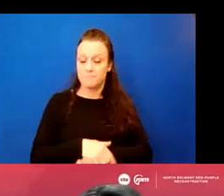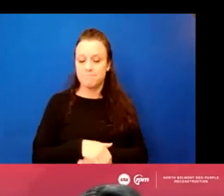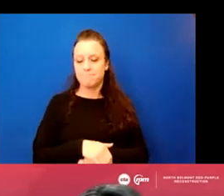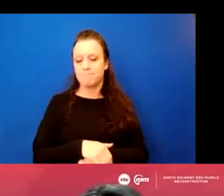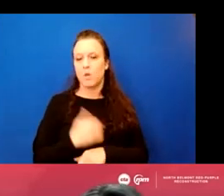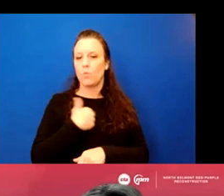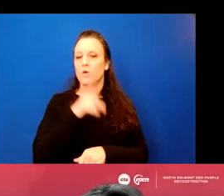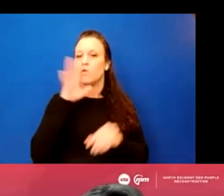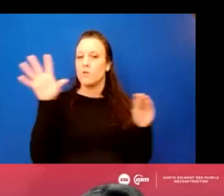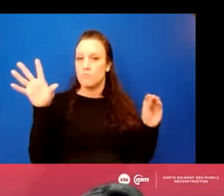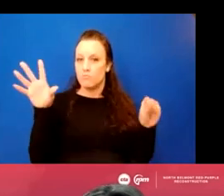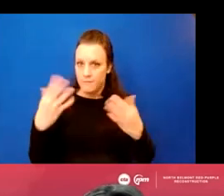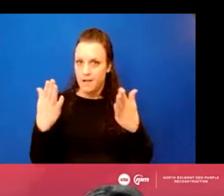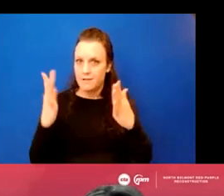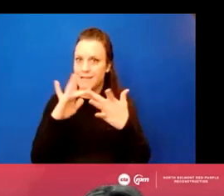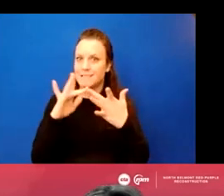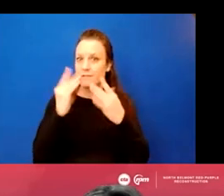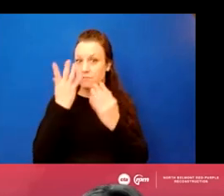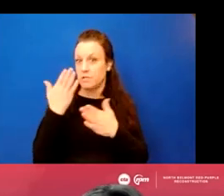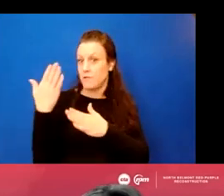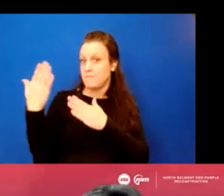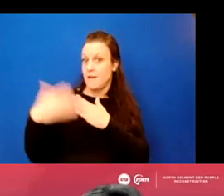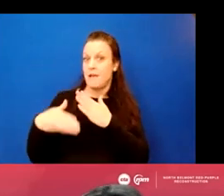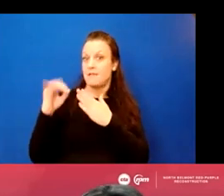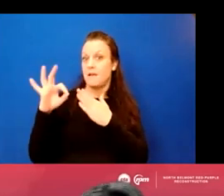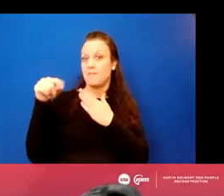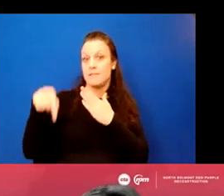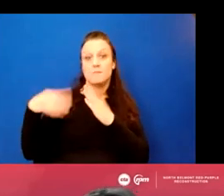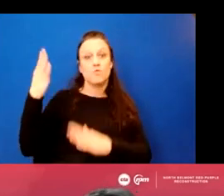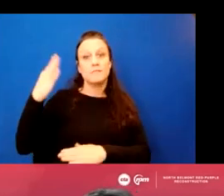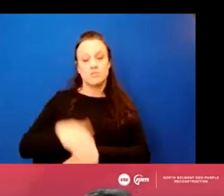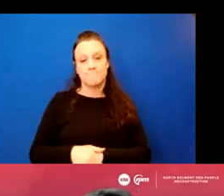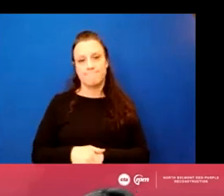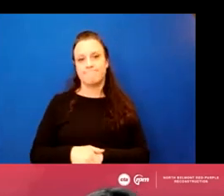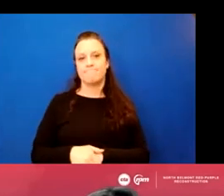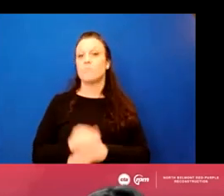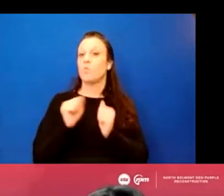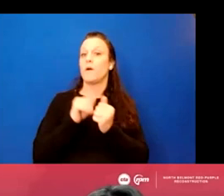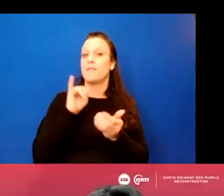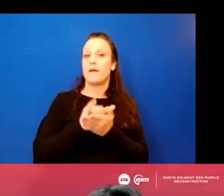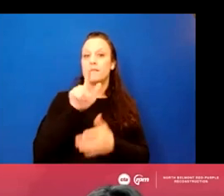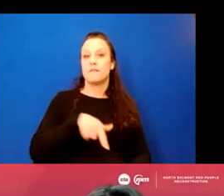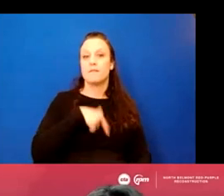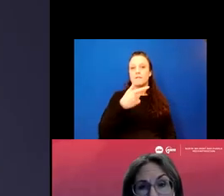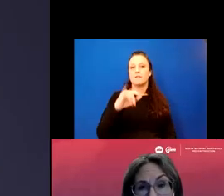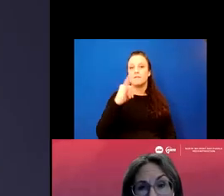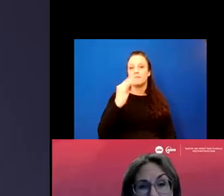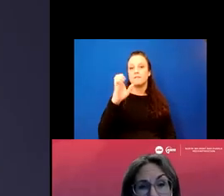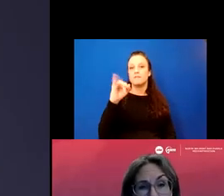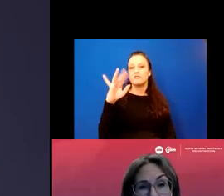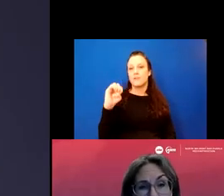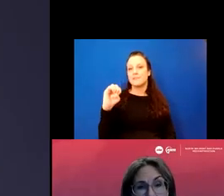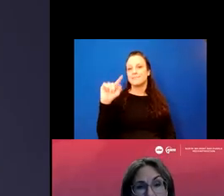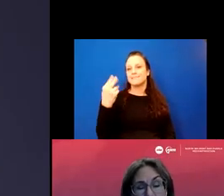We will provide our contact information at the end of this presentation. With that, I will turn it back over to Jesse